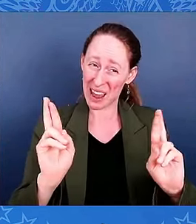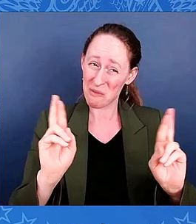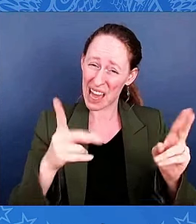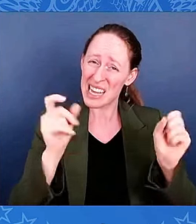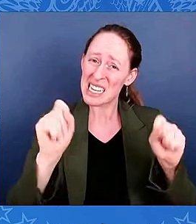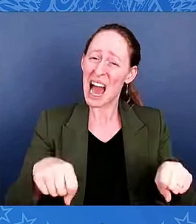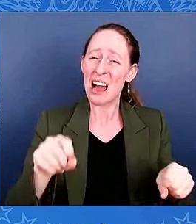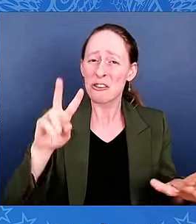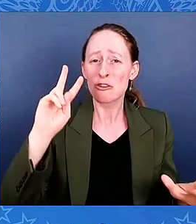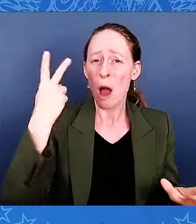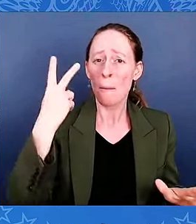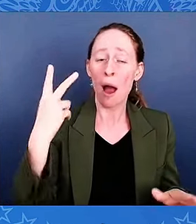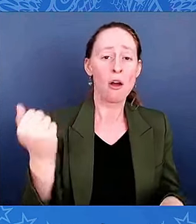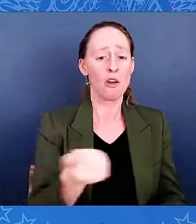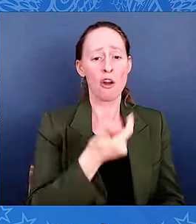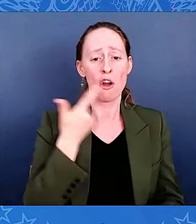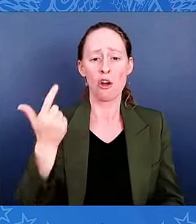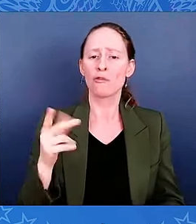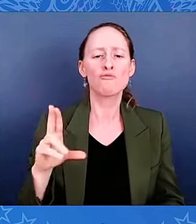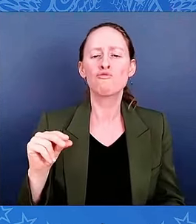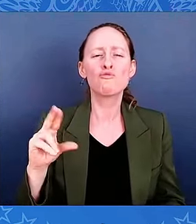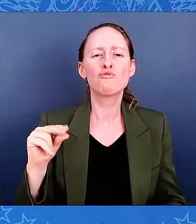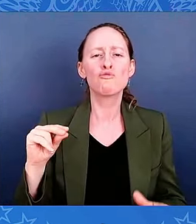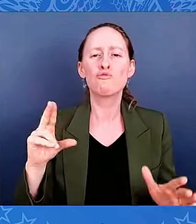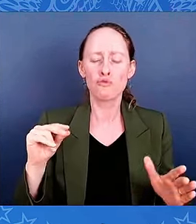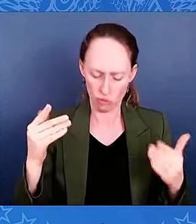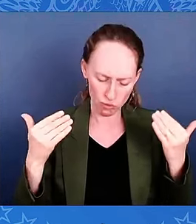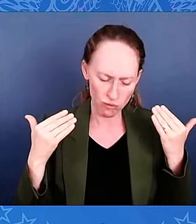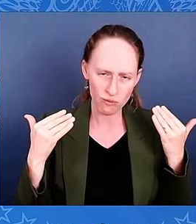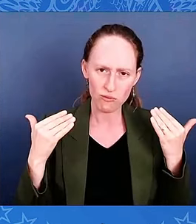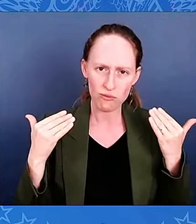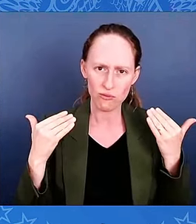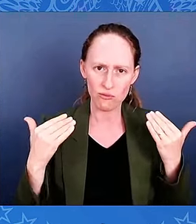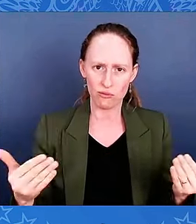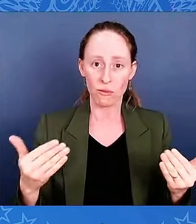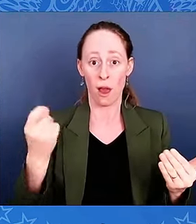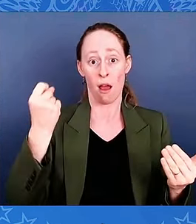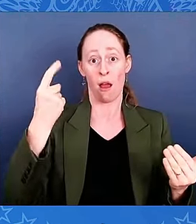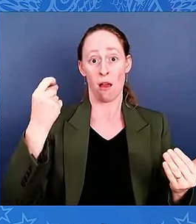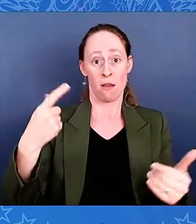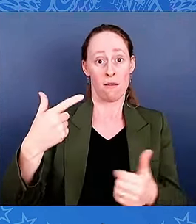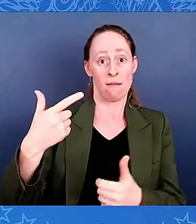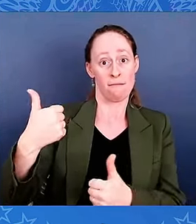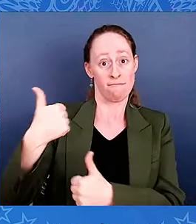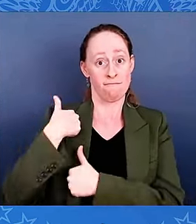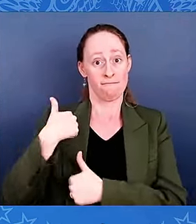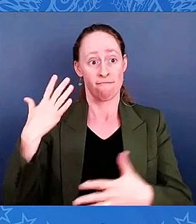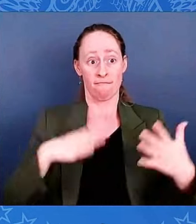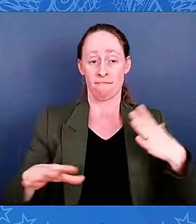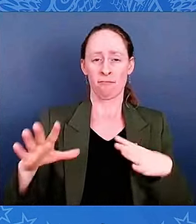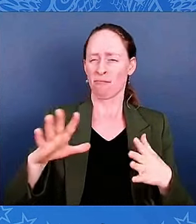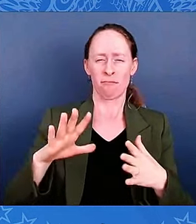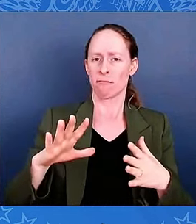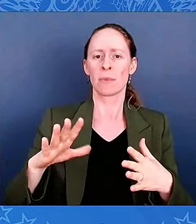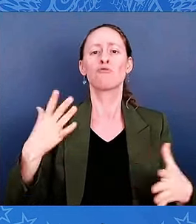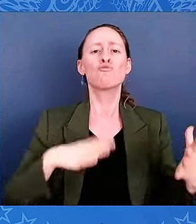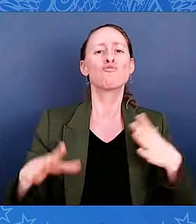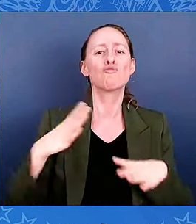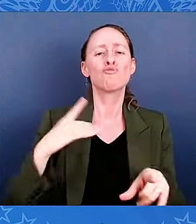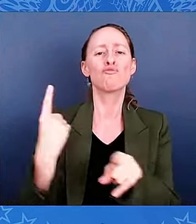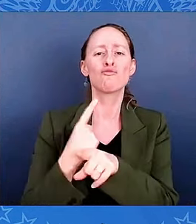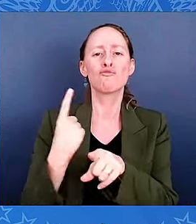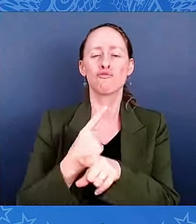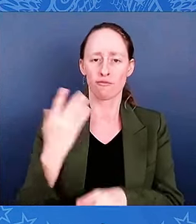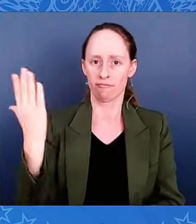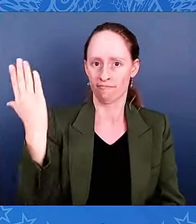Instead, they changed into civilian clothes, got a few hours sleep, and set out for Georgia. Several